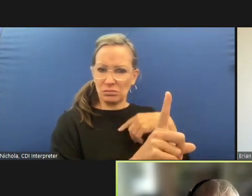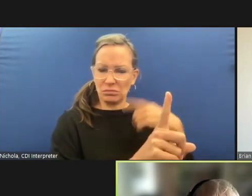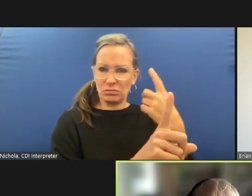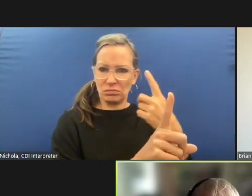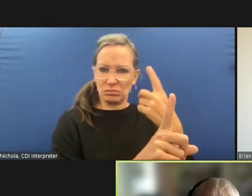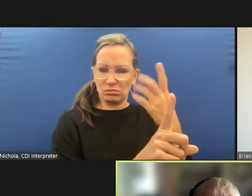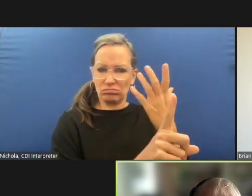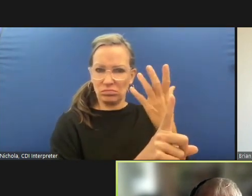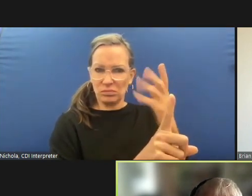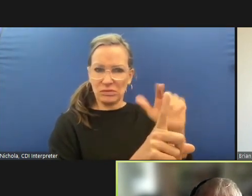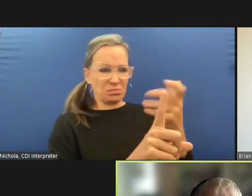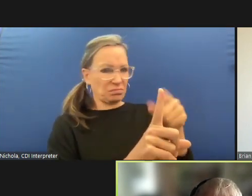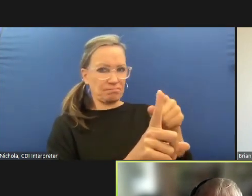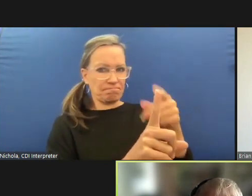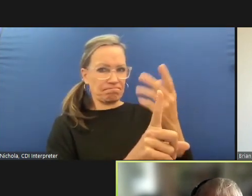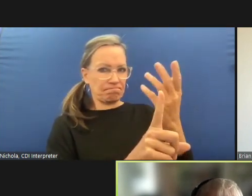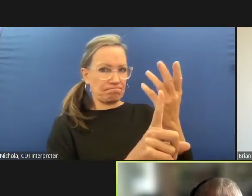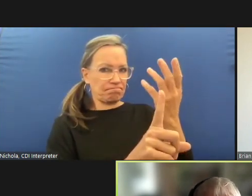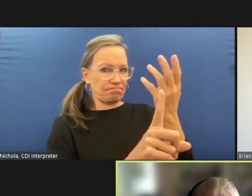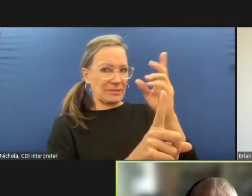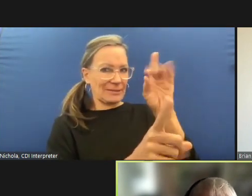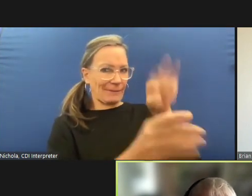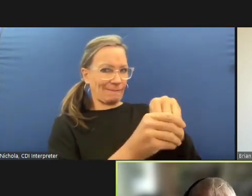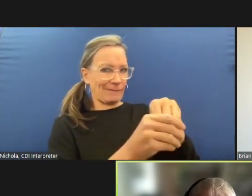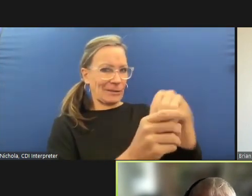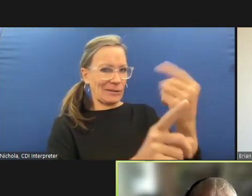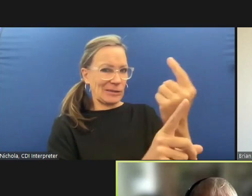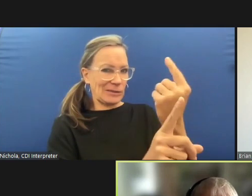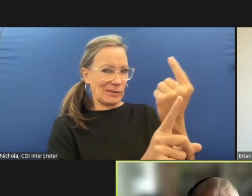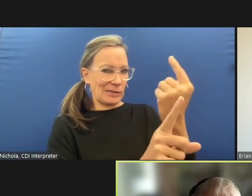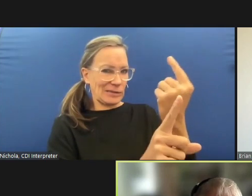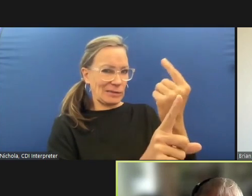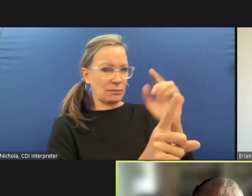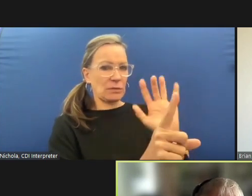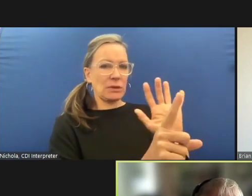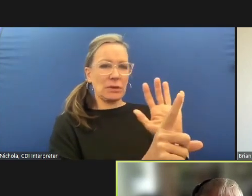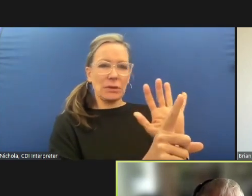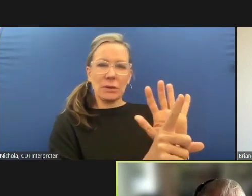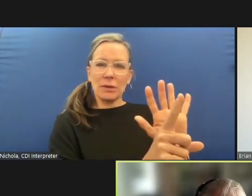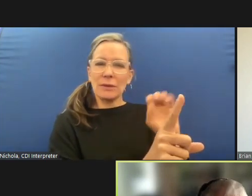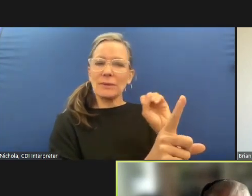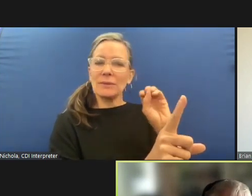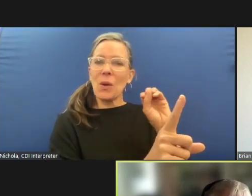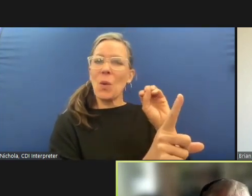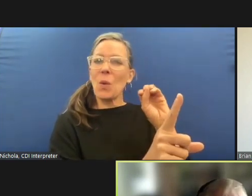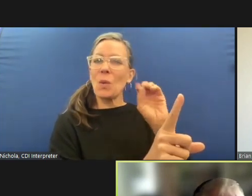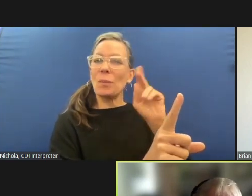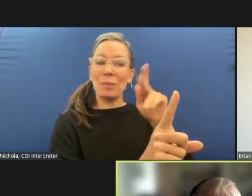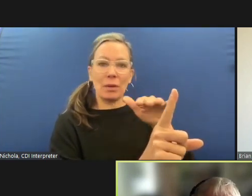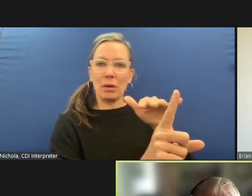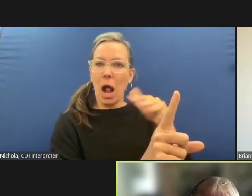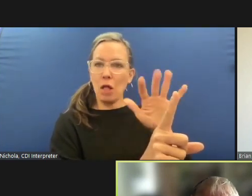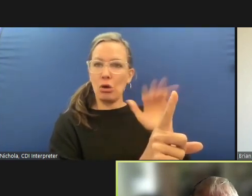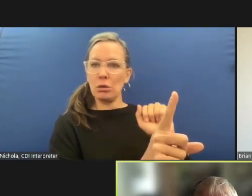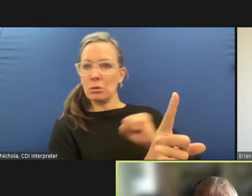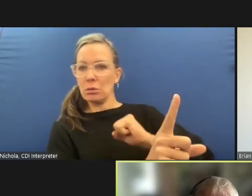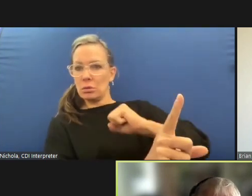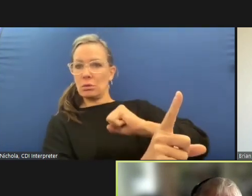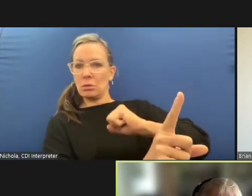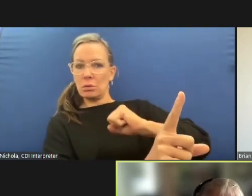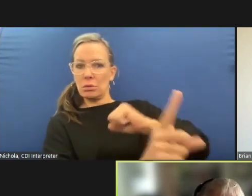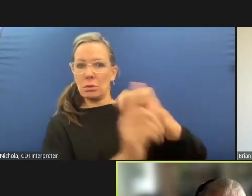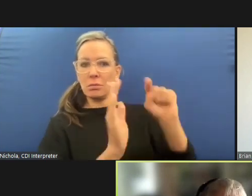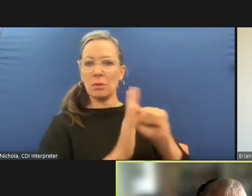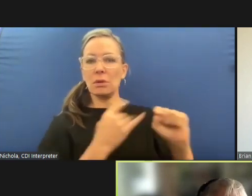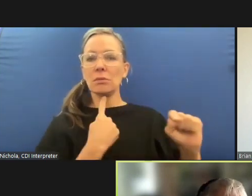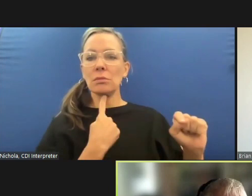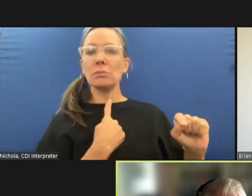that kind of uh negative uh perception by some of the community so that that's the next both an answer